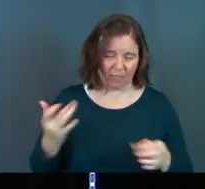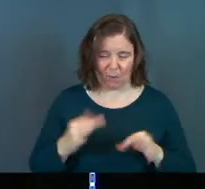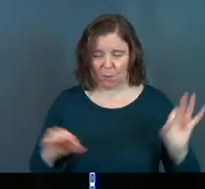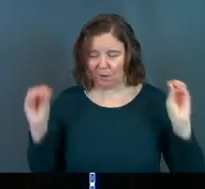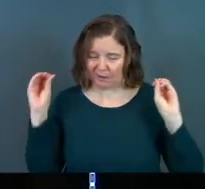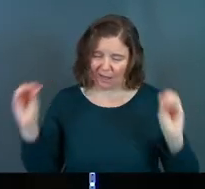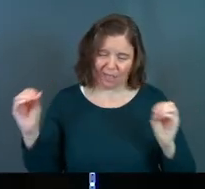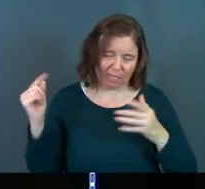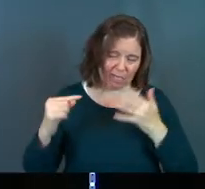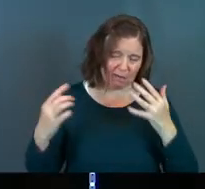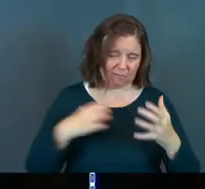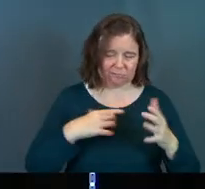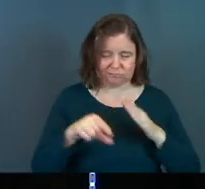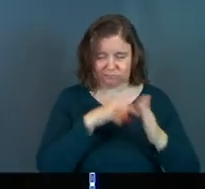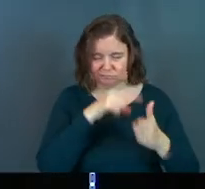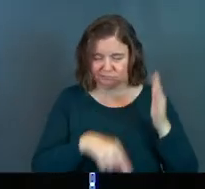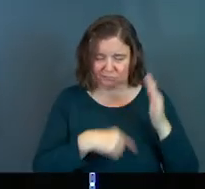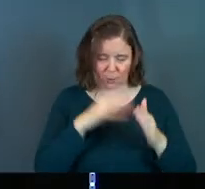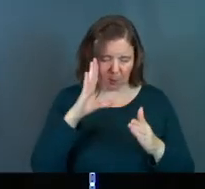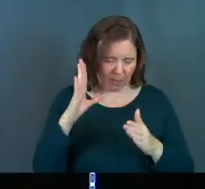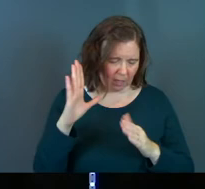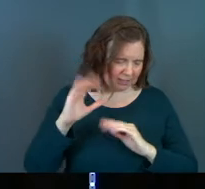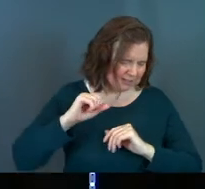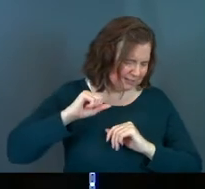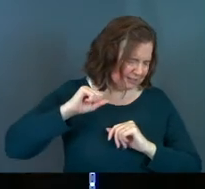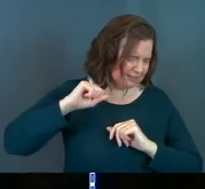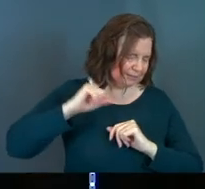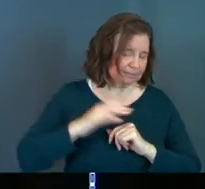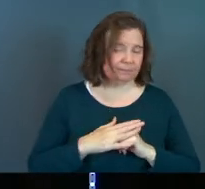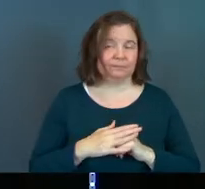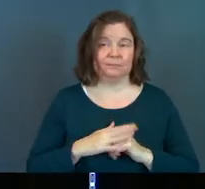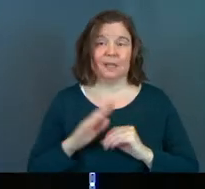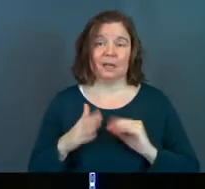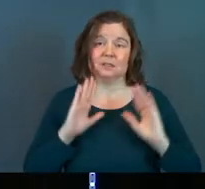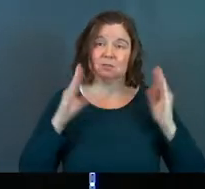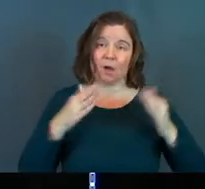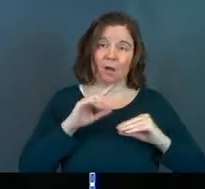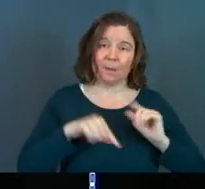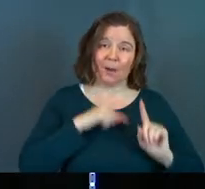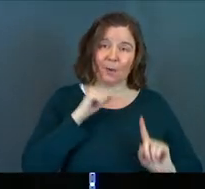that, that, that they, like, I'm a horrible person. I'm, it's all about him.